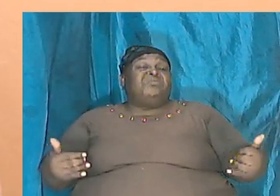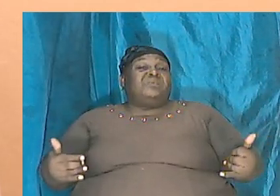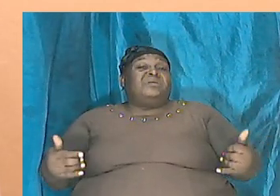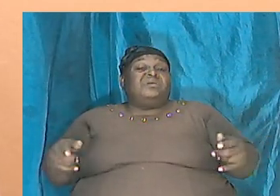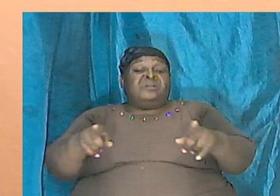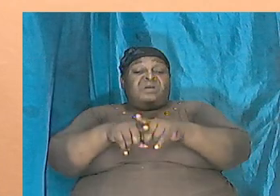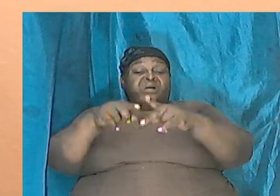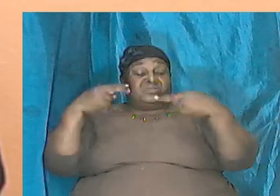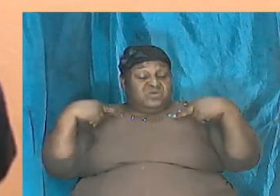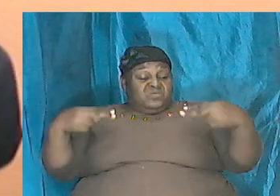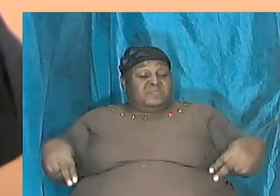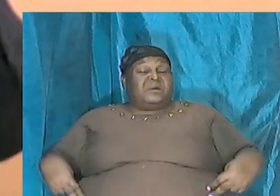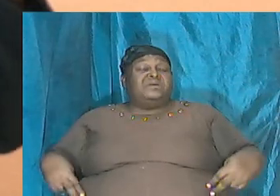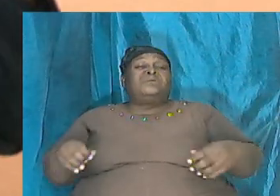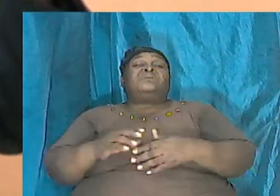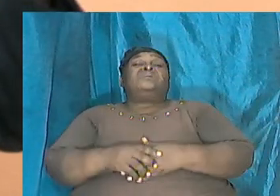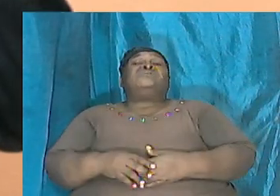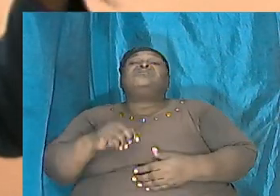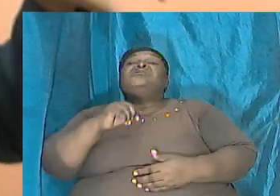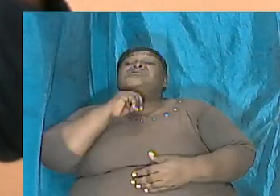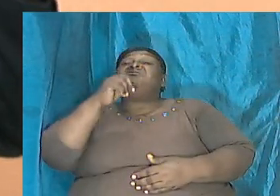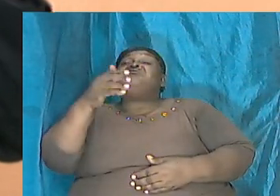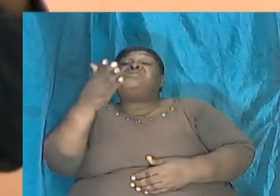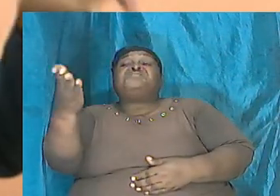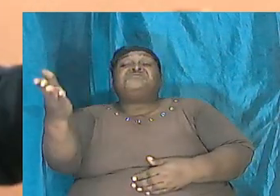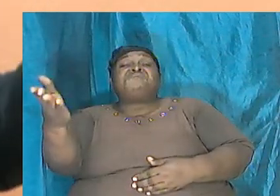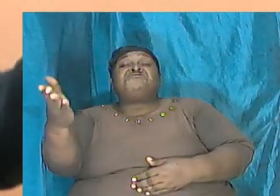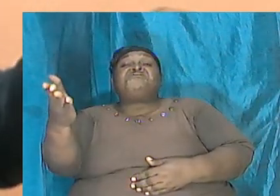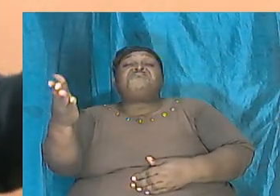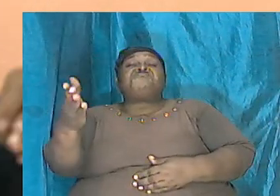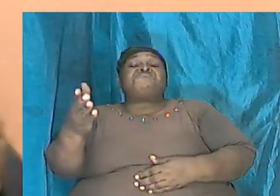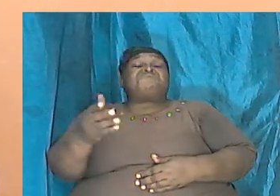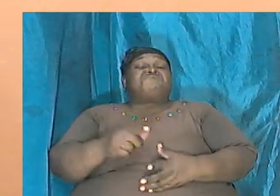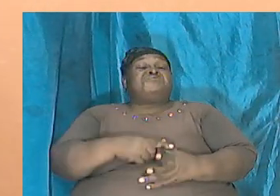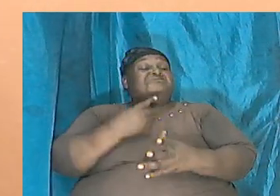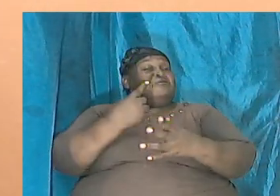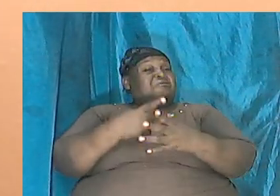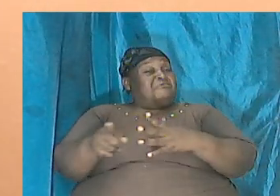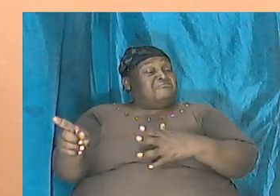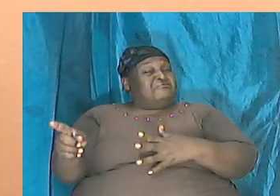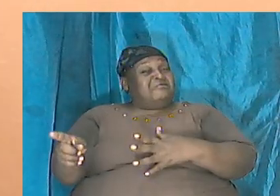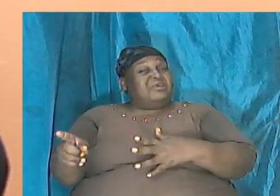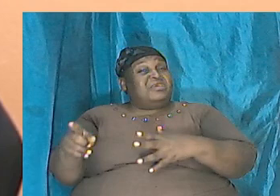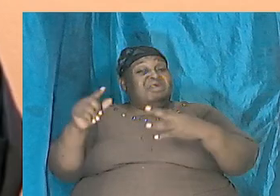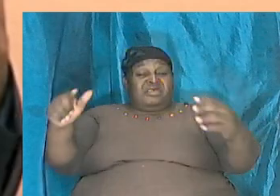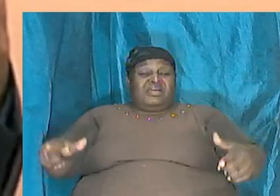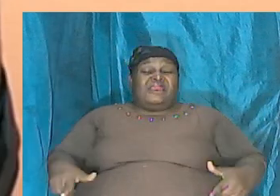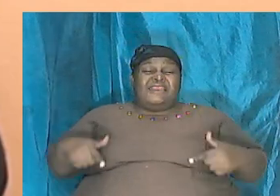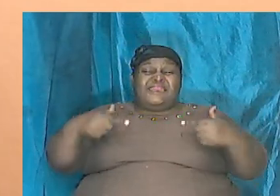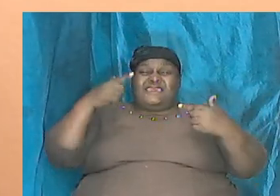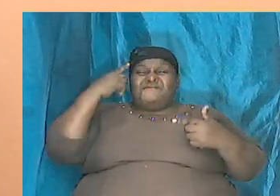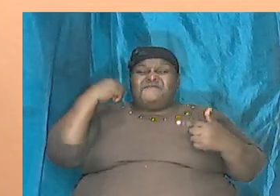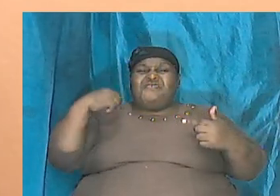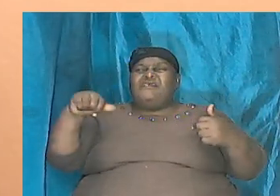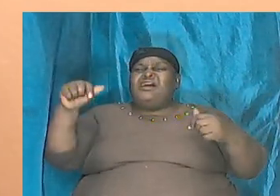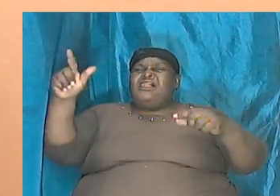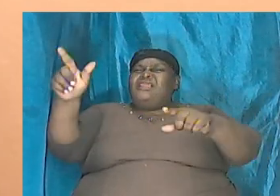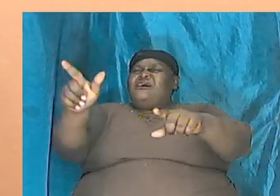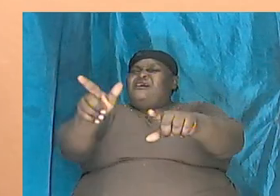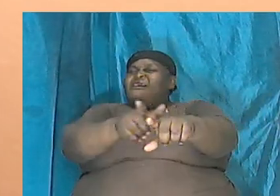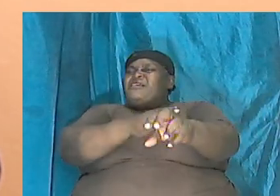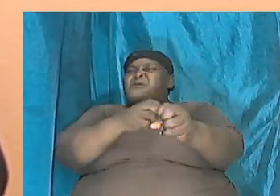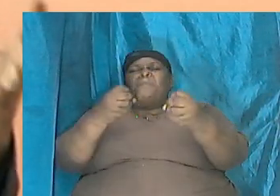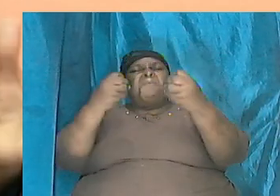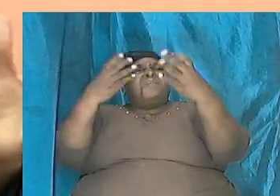humankind it was there then right they lived for extremely long time